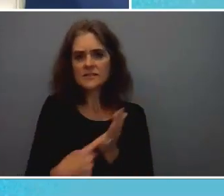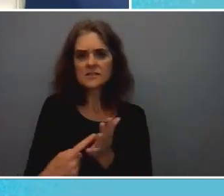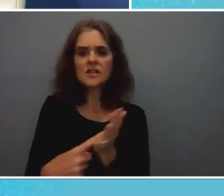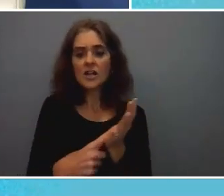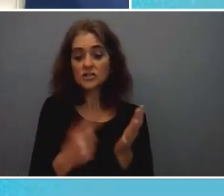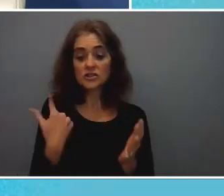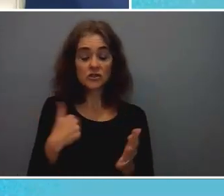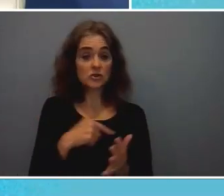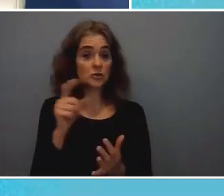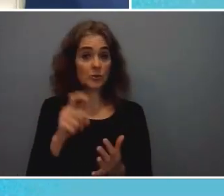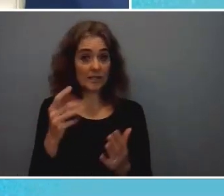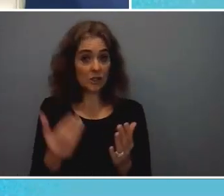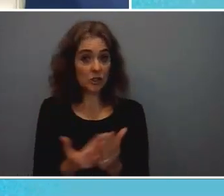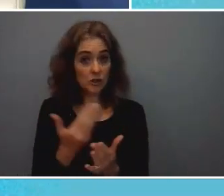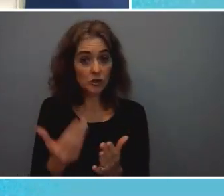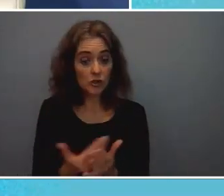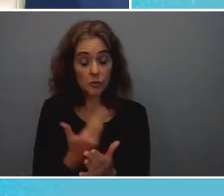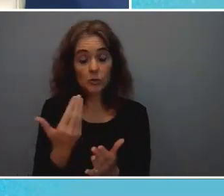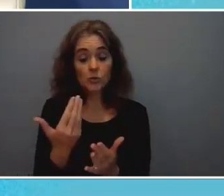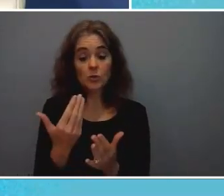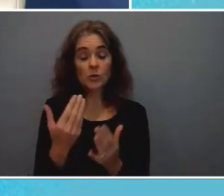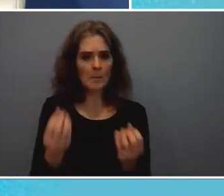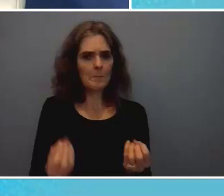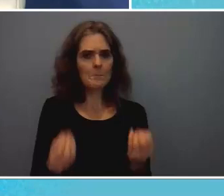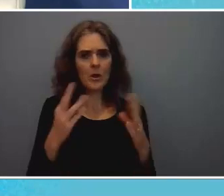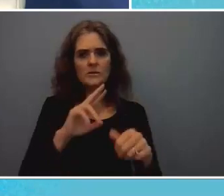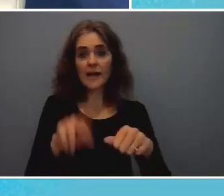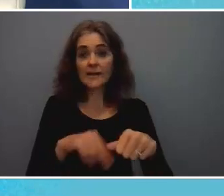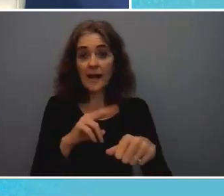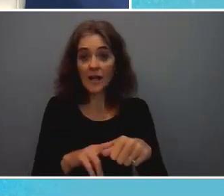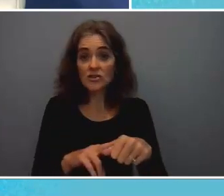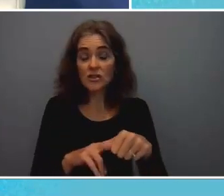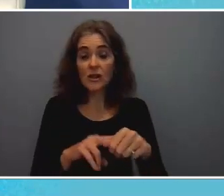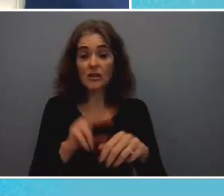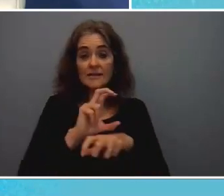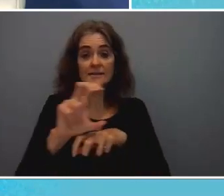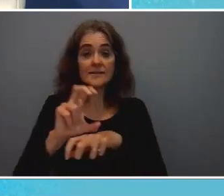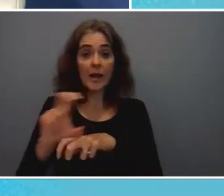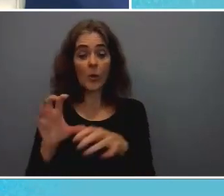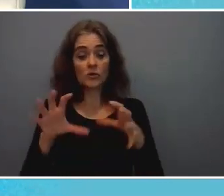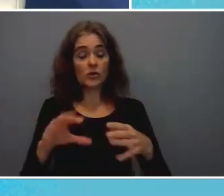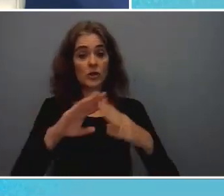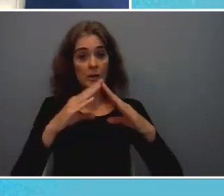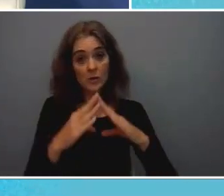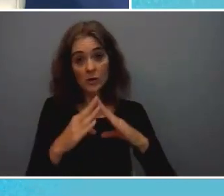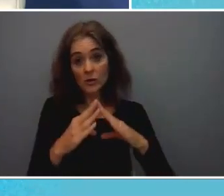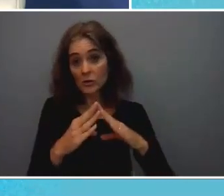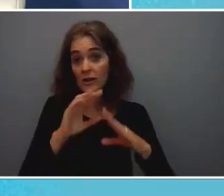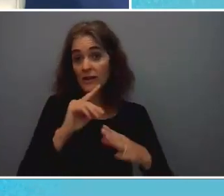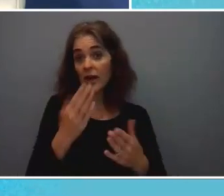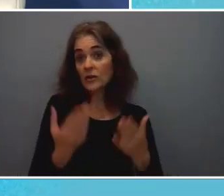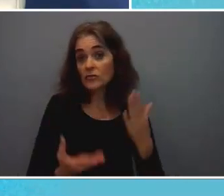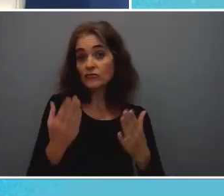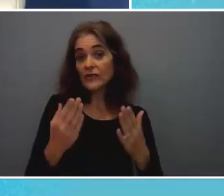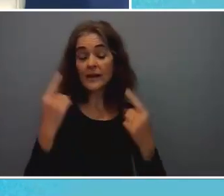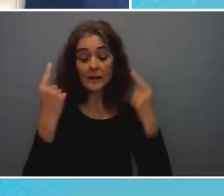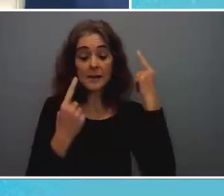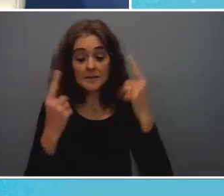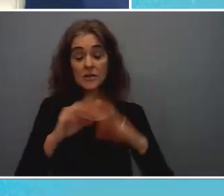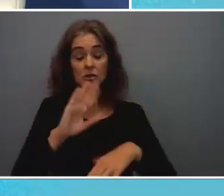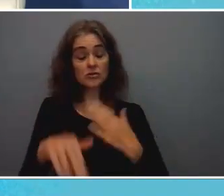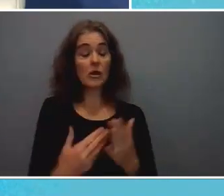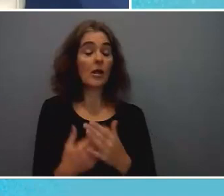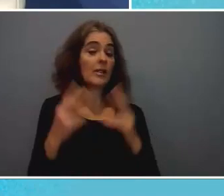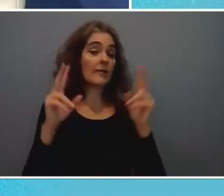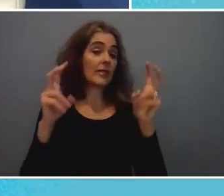multinational stakeholder community that that puts all the issues that they're all of these